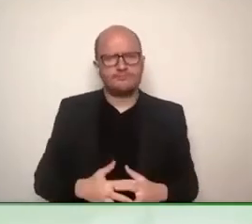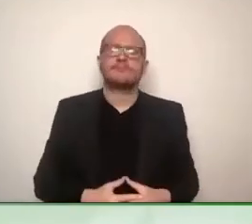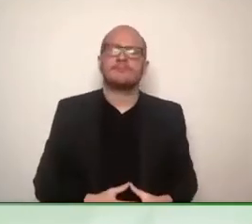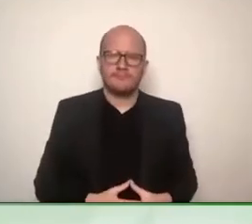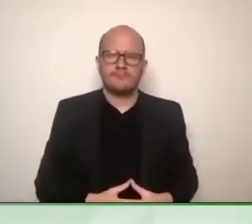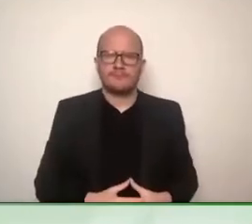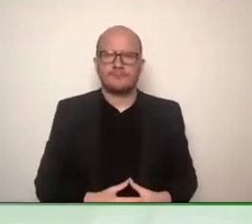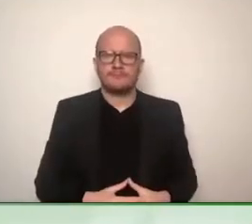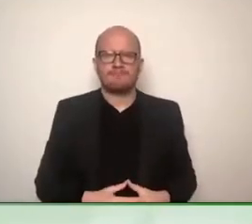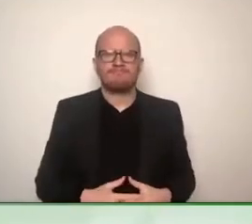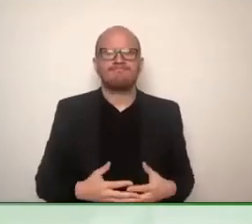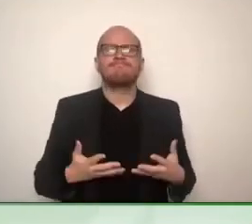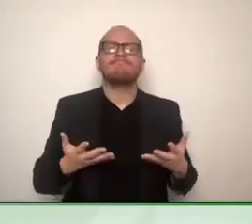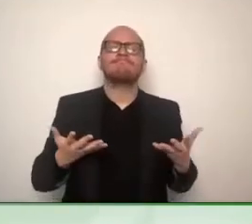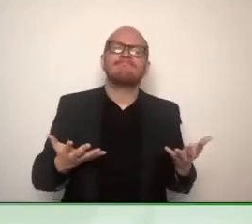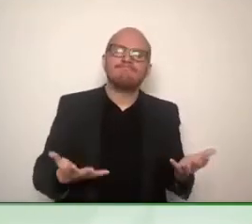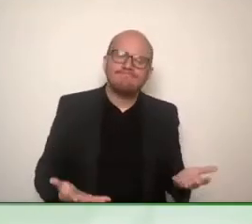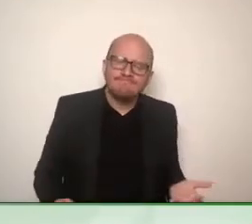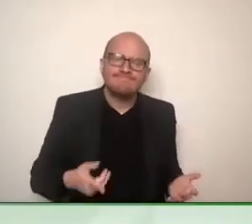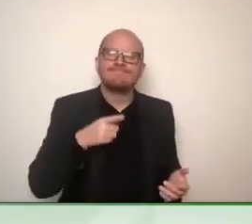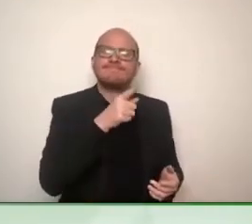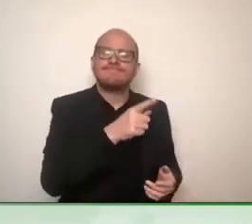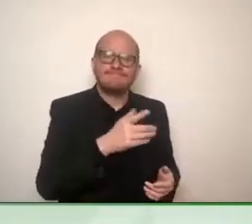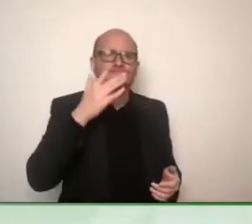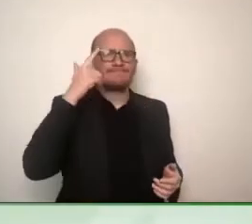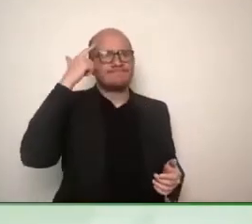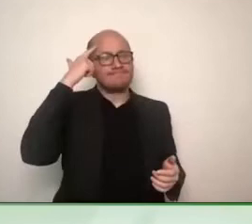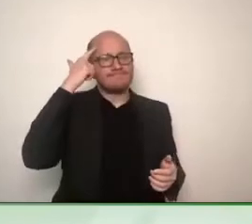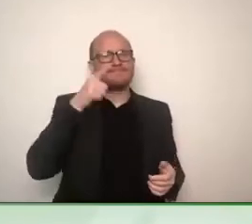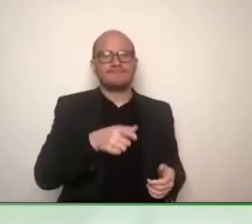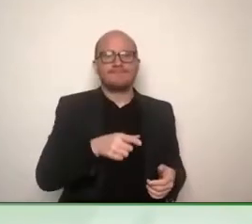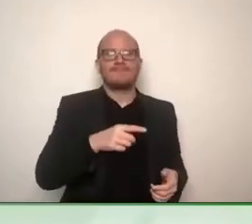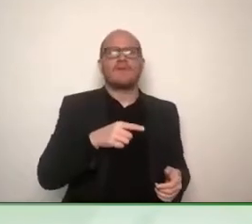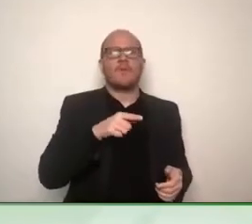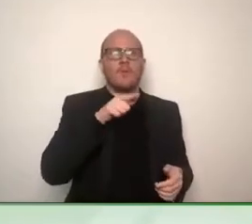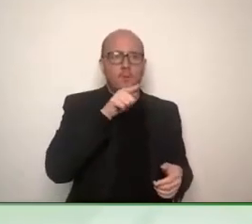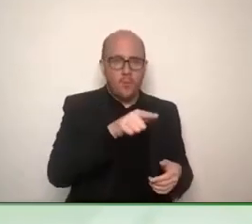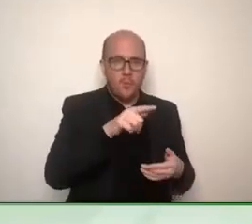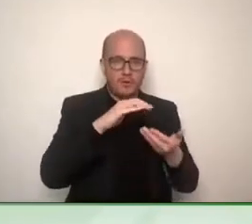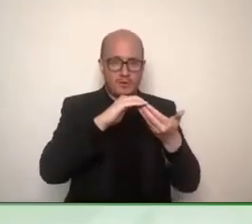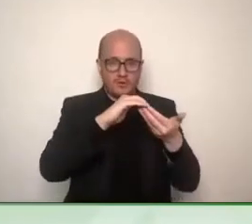associations, right? Yeah, that's definitely a challenge. And we have to find out.